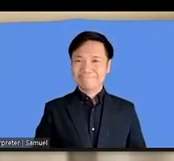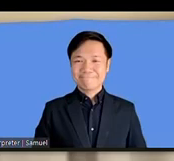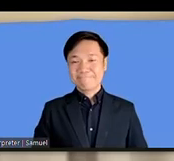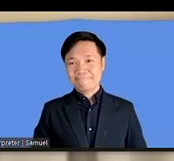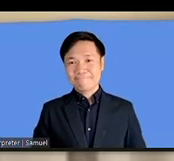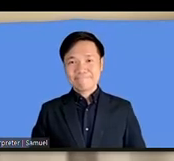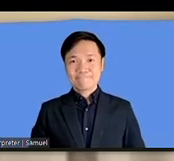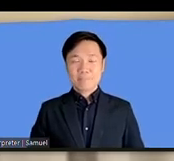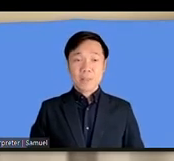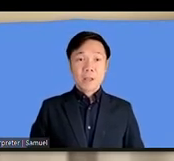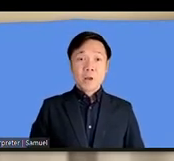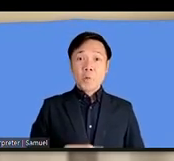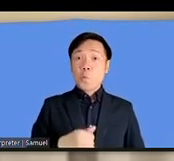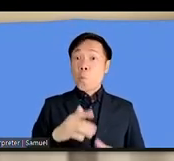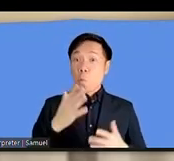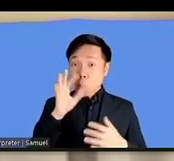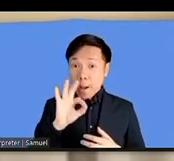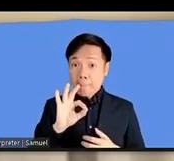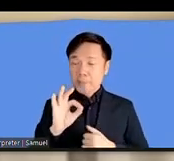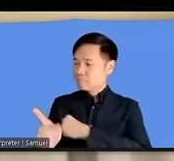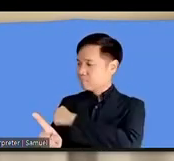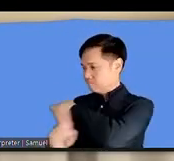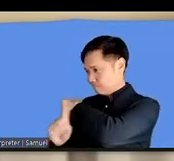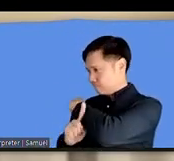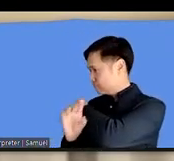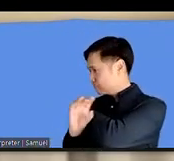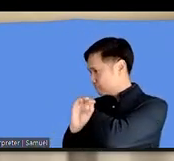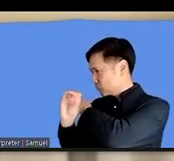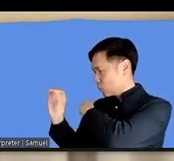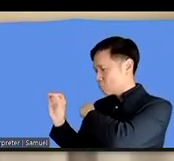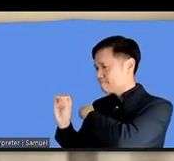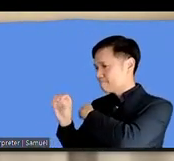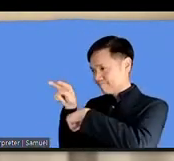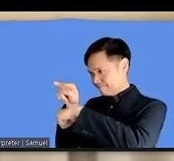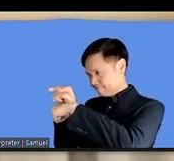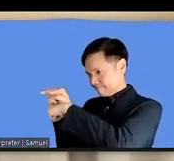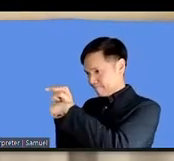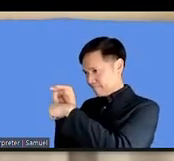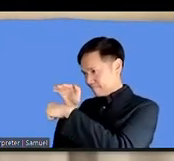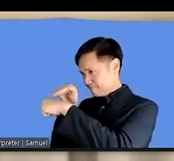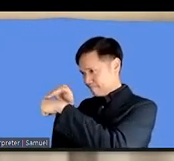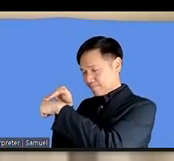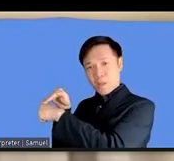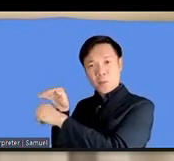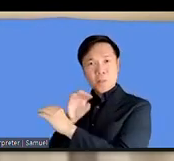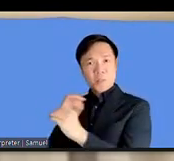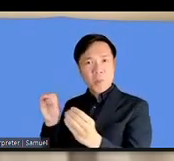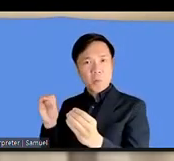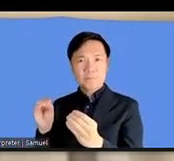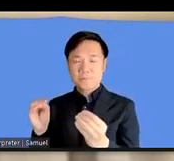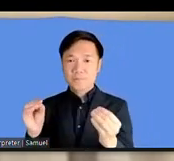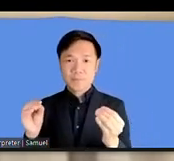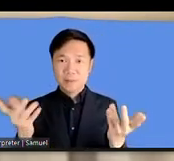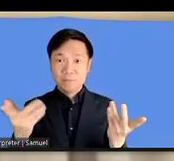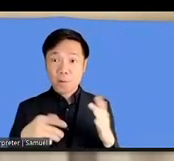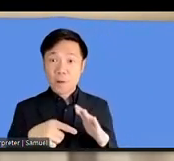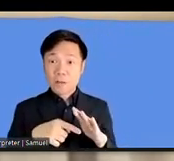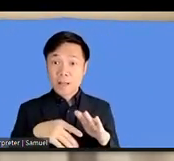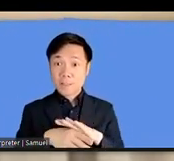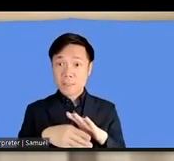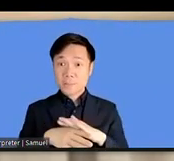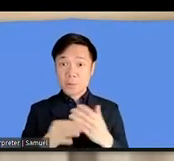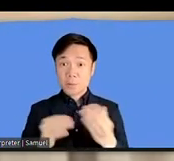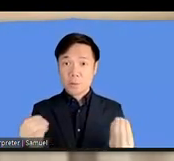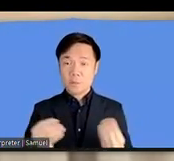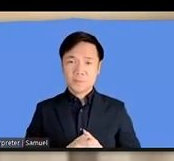no watchdog. There is nobody standing to implement these laws and ensure that the websites are accessible. Another thing is